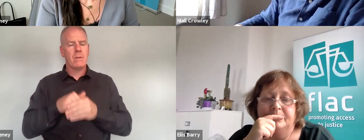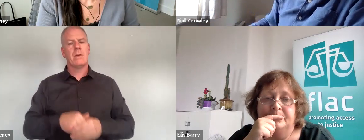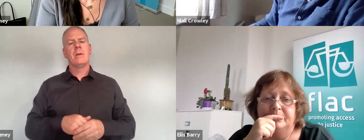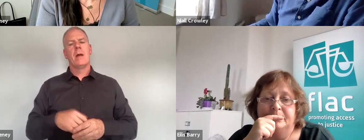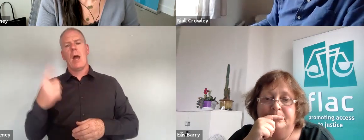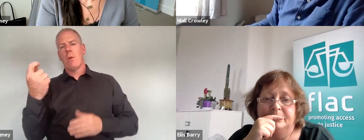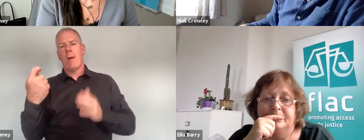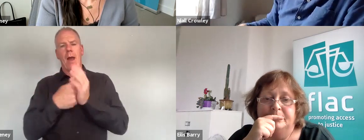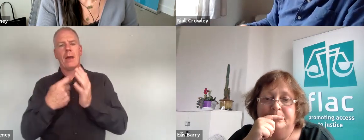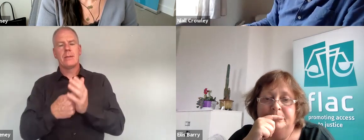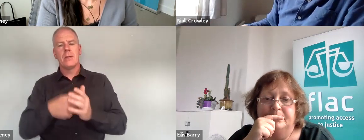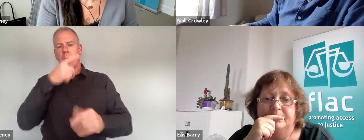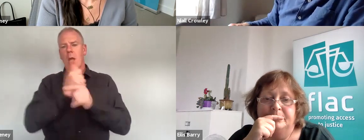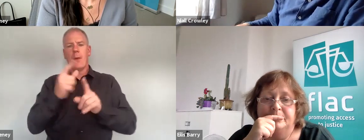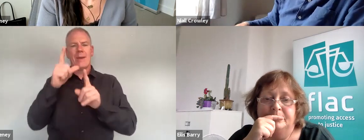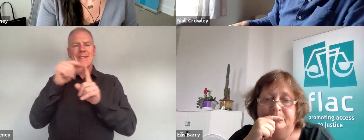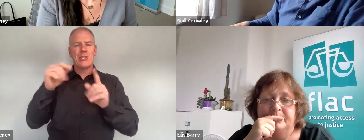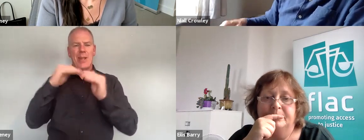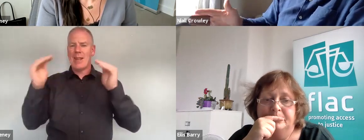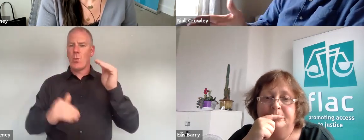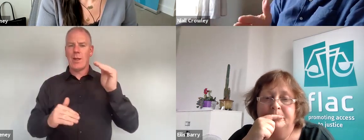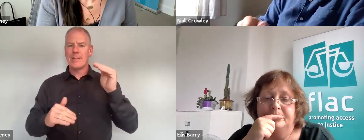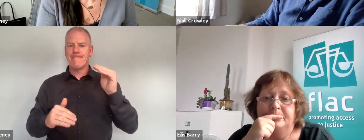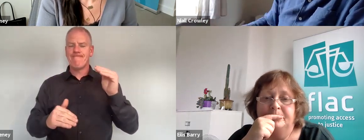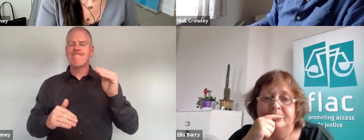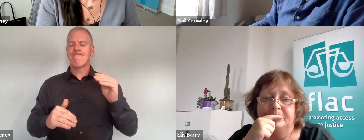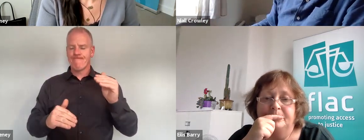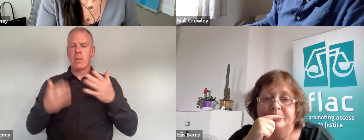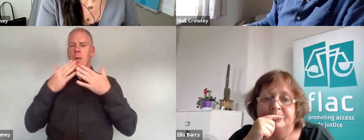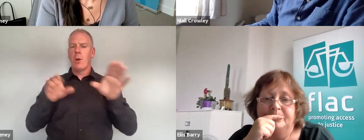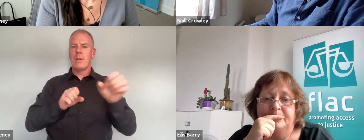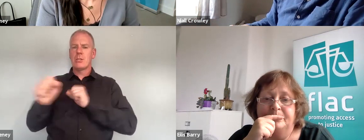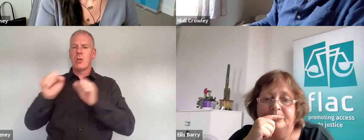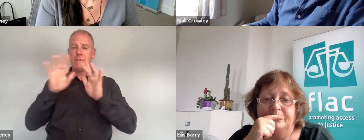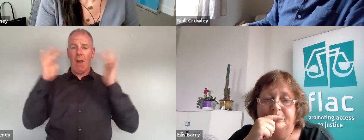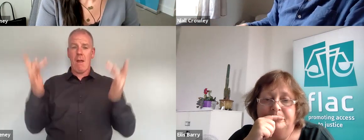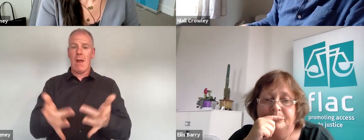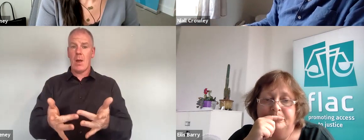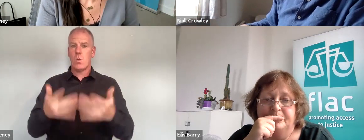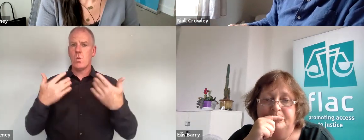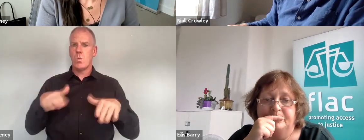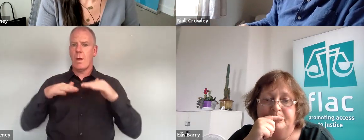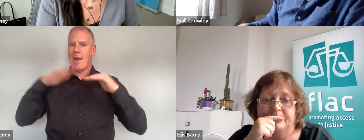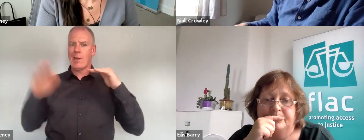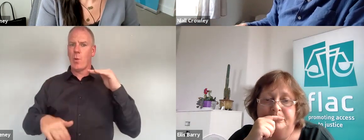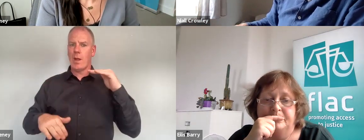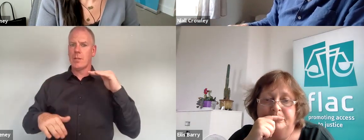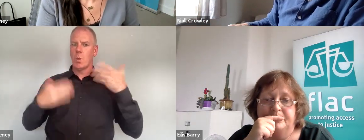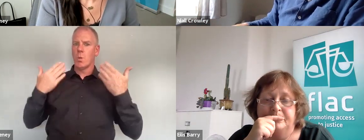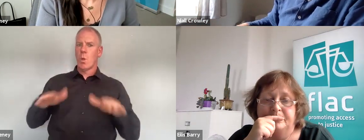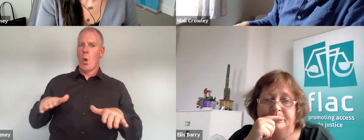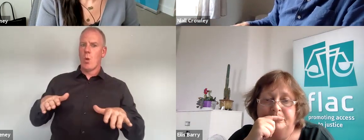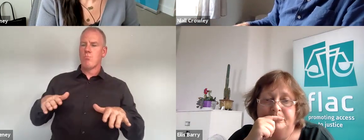I'd add was a whole area of digital inequality and the move of public services online and the inequalities that that has exposed